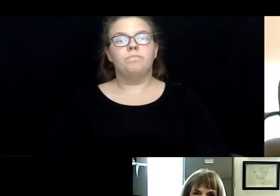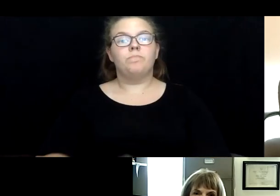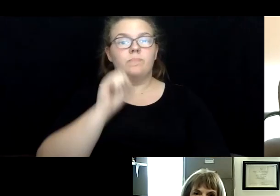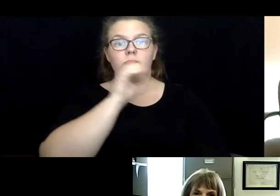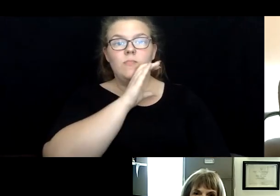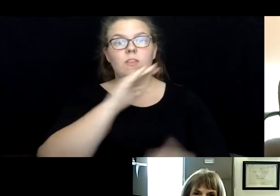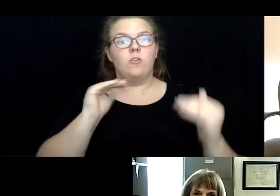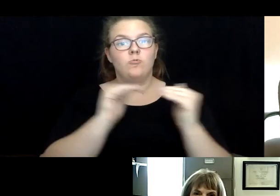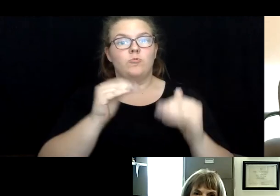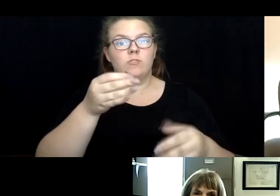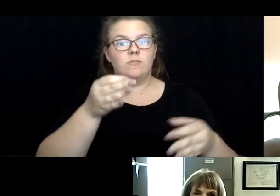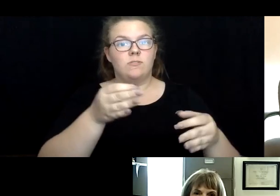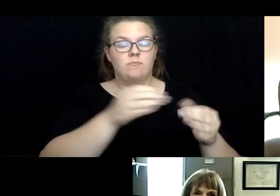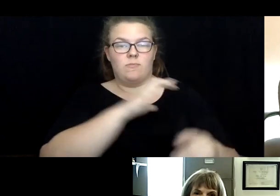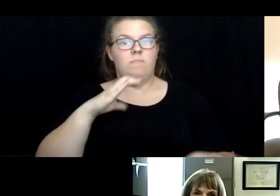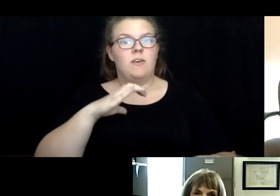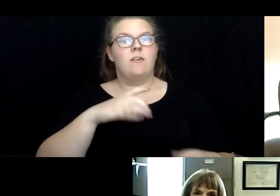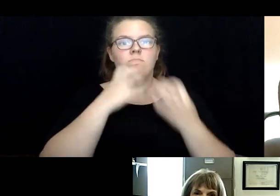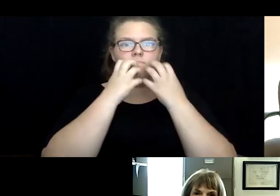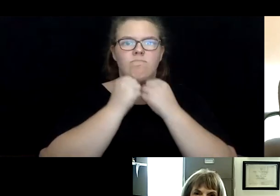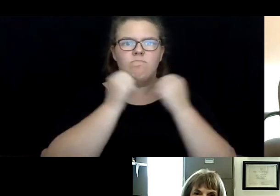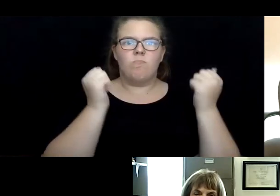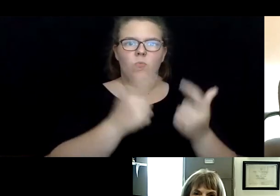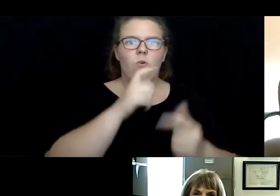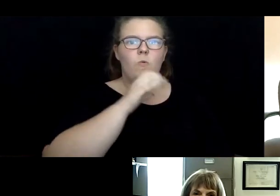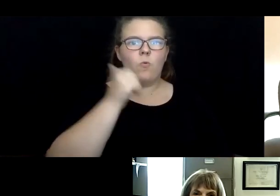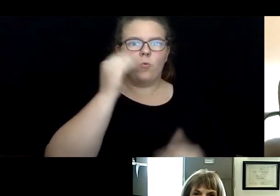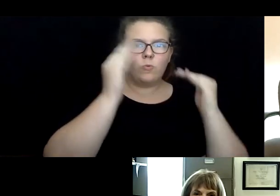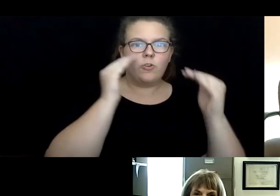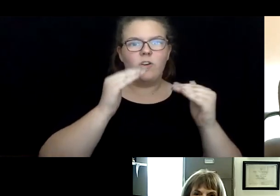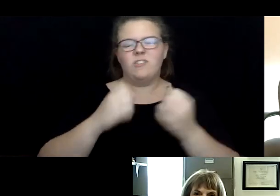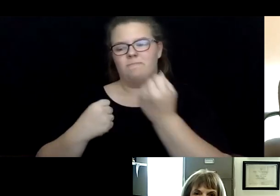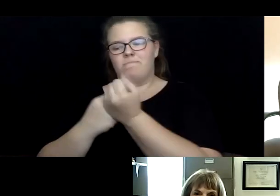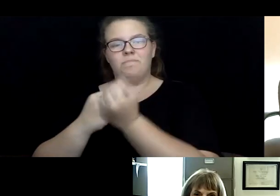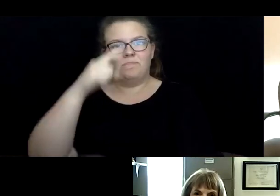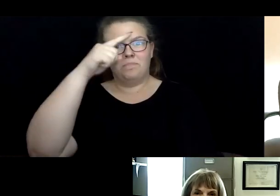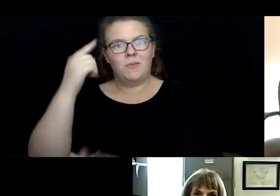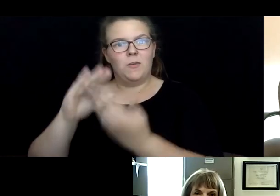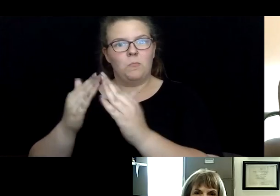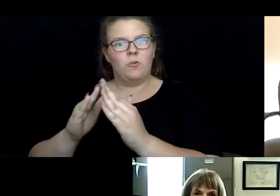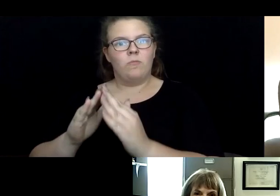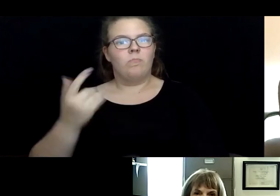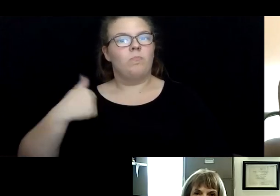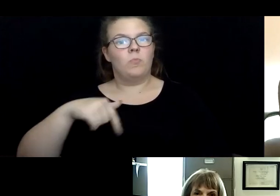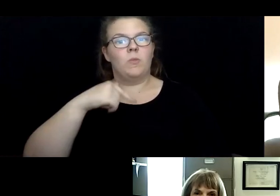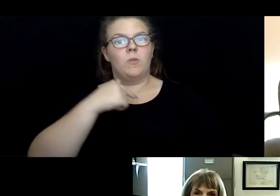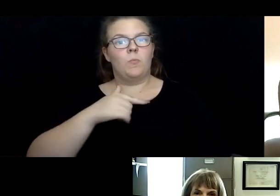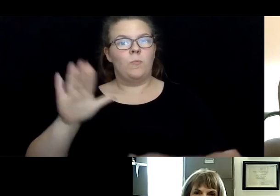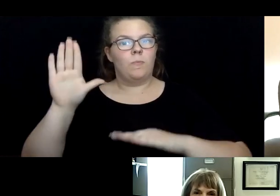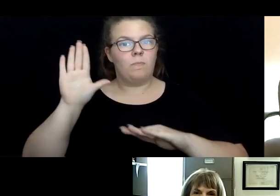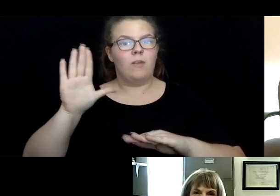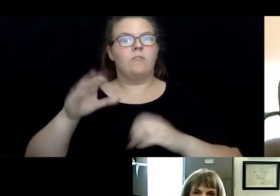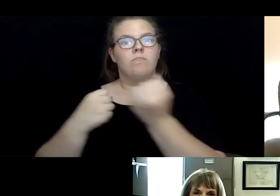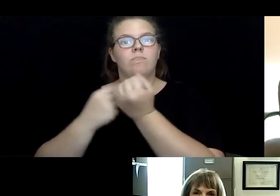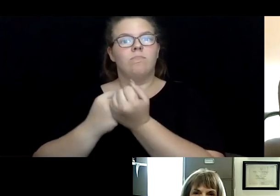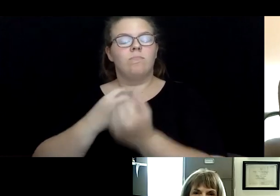older adults and stands in solidarity with the Black community. We pledge to uplift the voices of Black people in